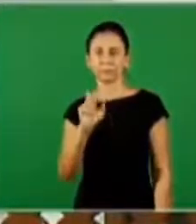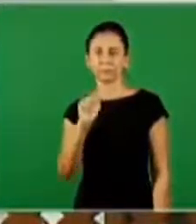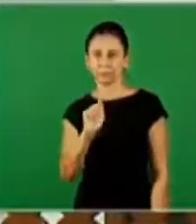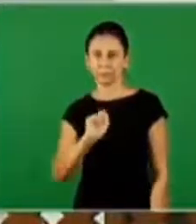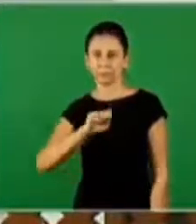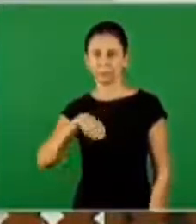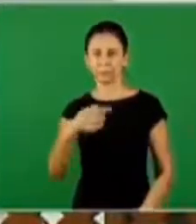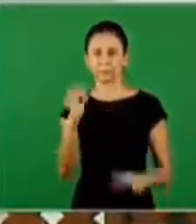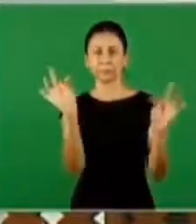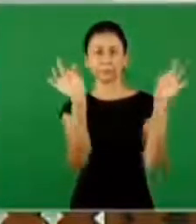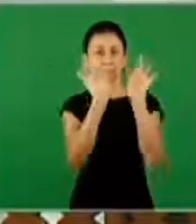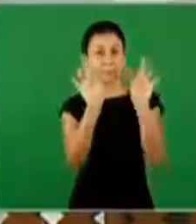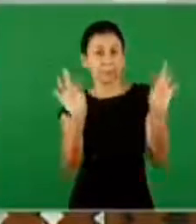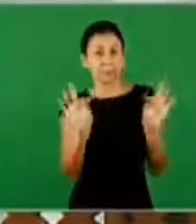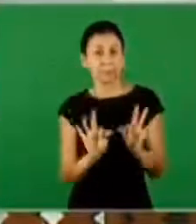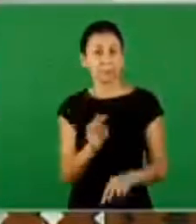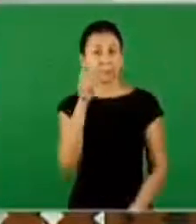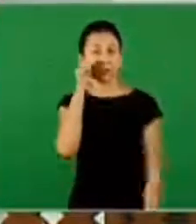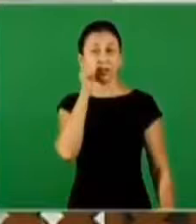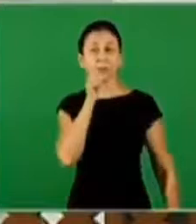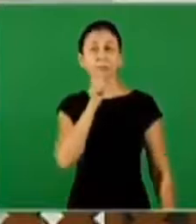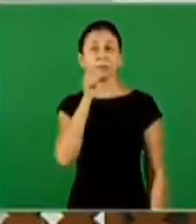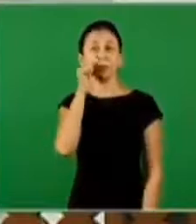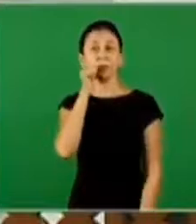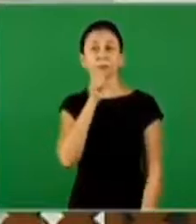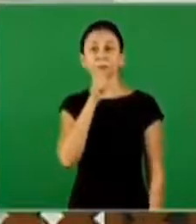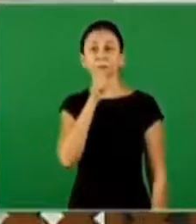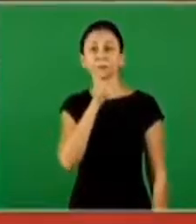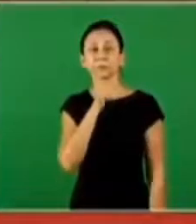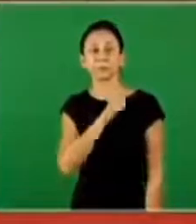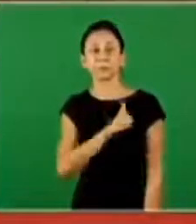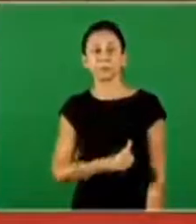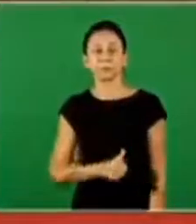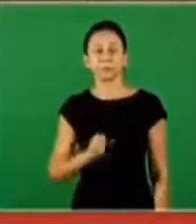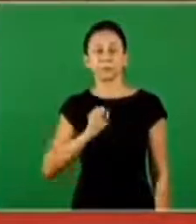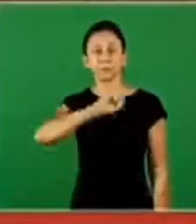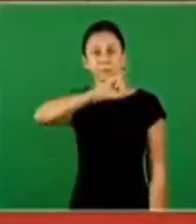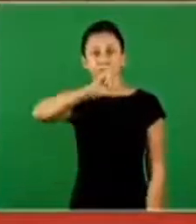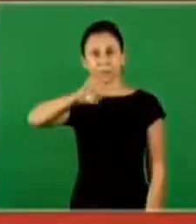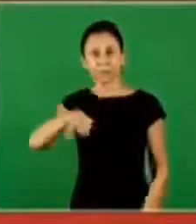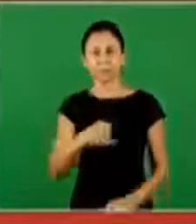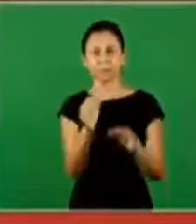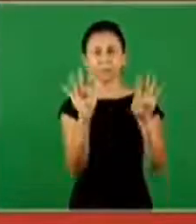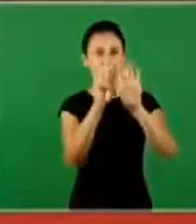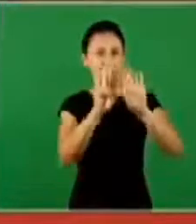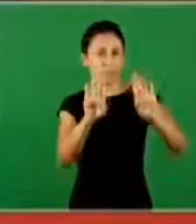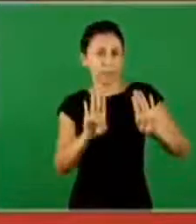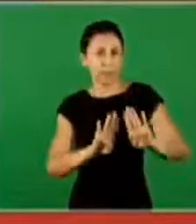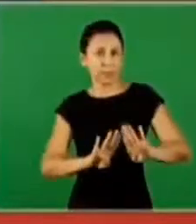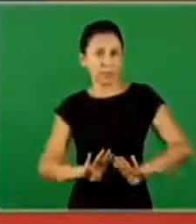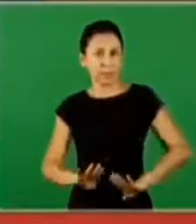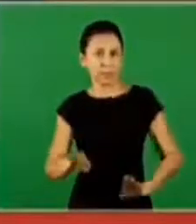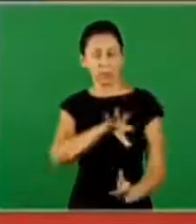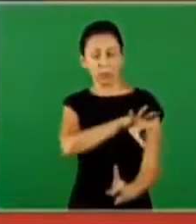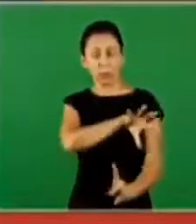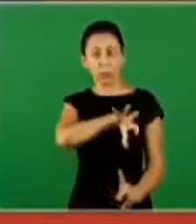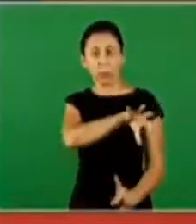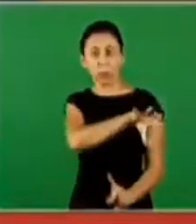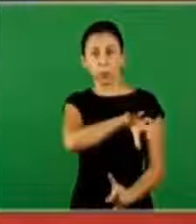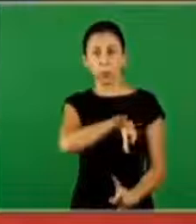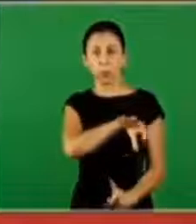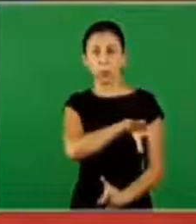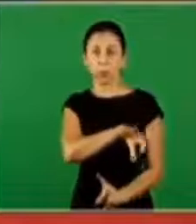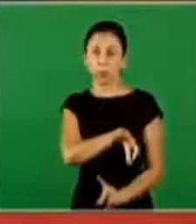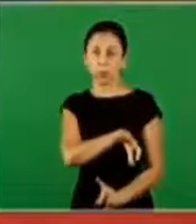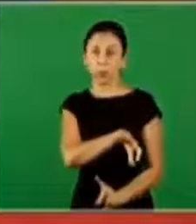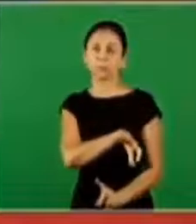then, it shows three measures of leaven, and the three measures of weed, it shows the leaven.